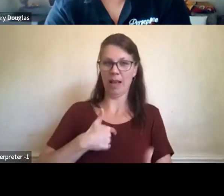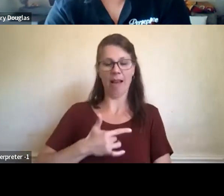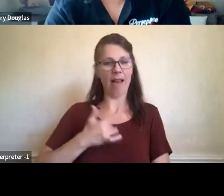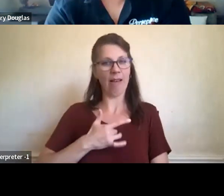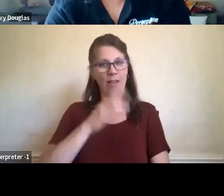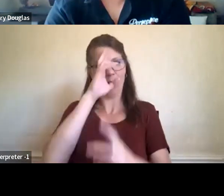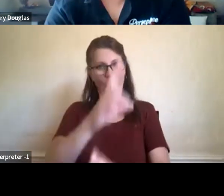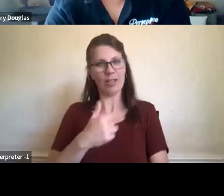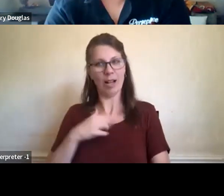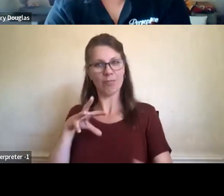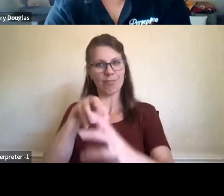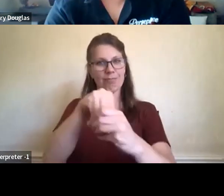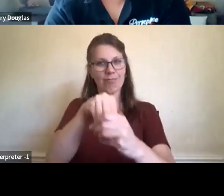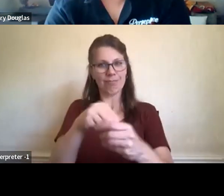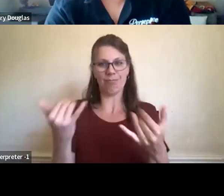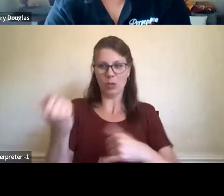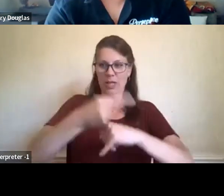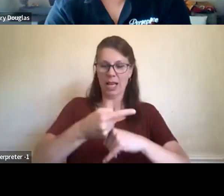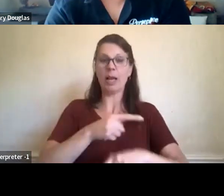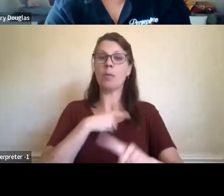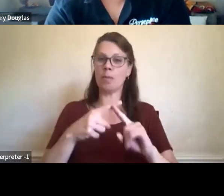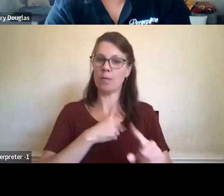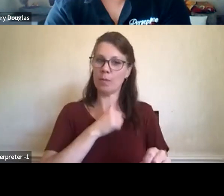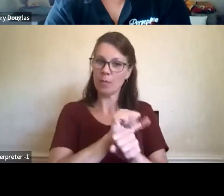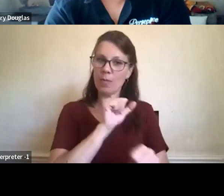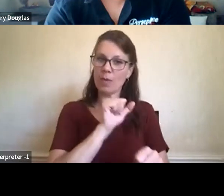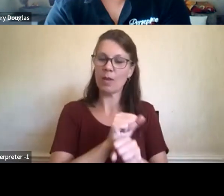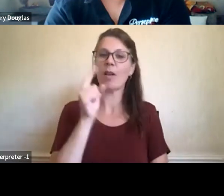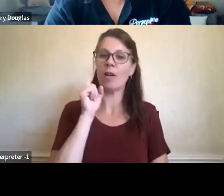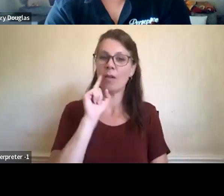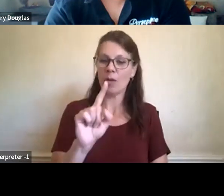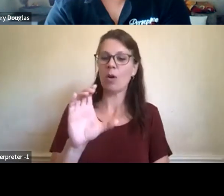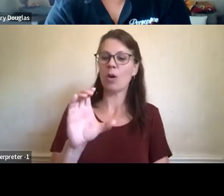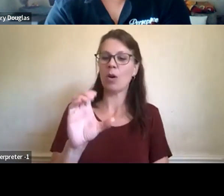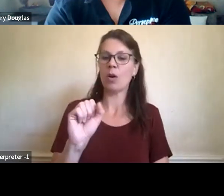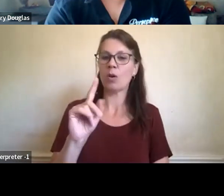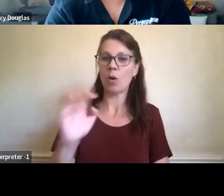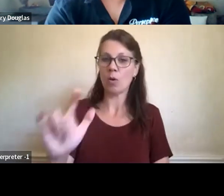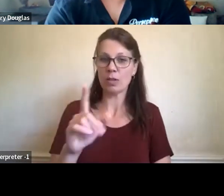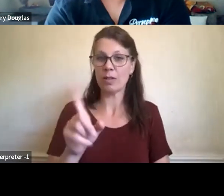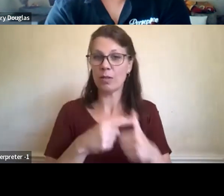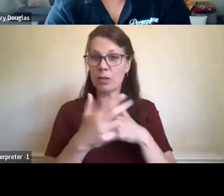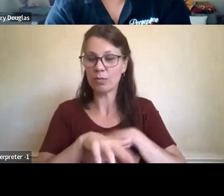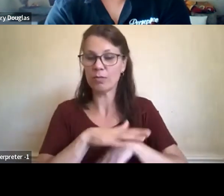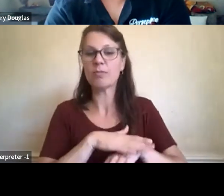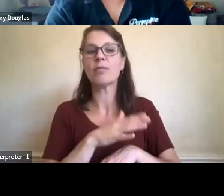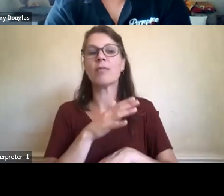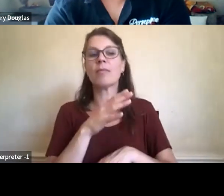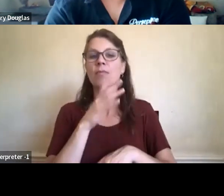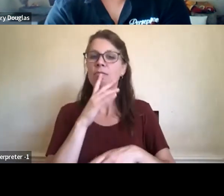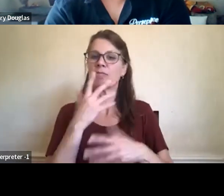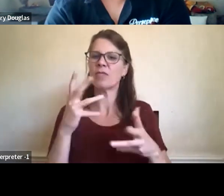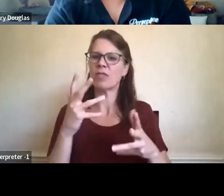you know, I do work for Coastal First Nations now as I'm finishing up my PhD. And it's really, it's really,